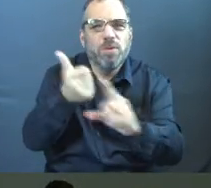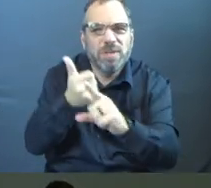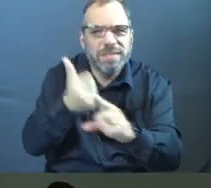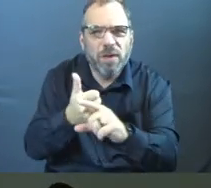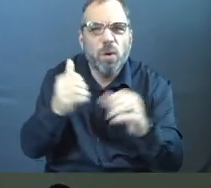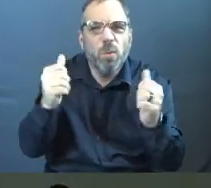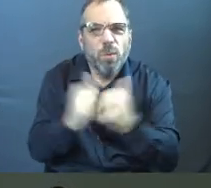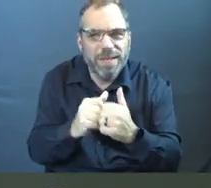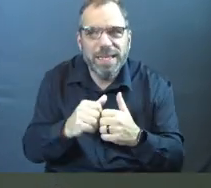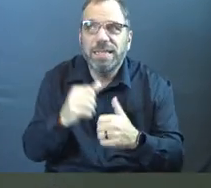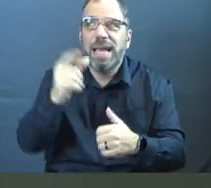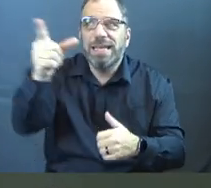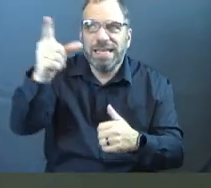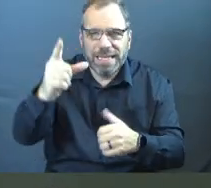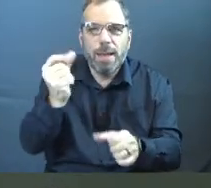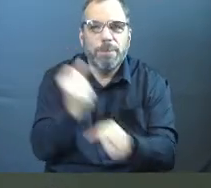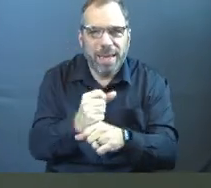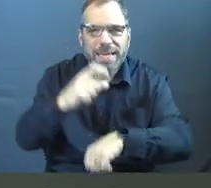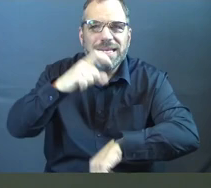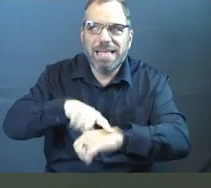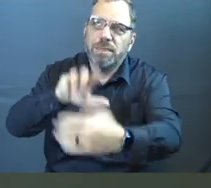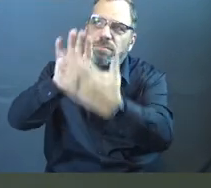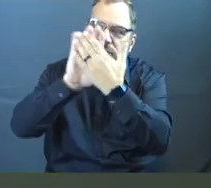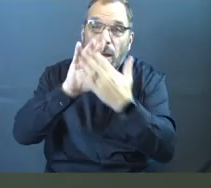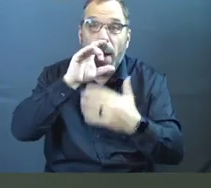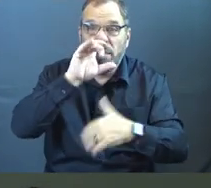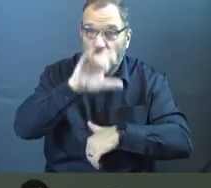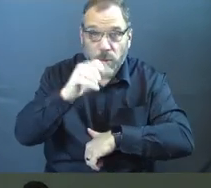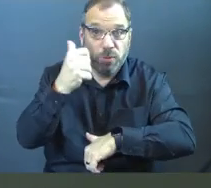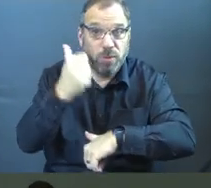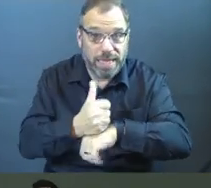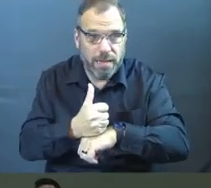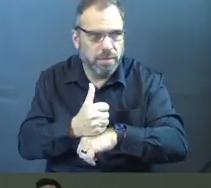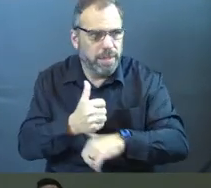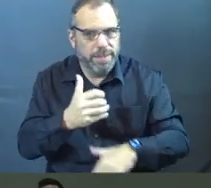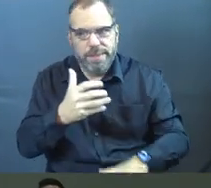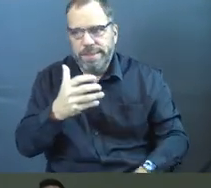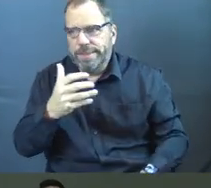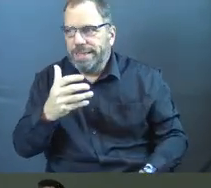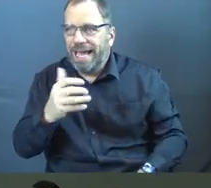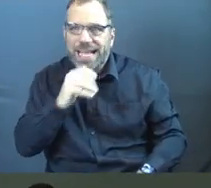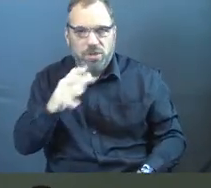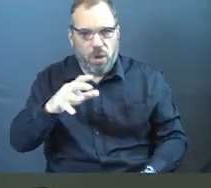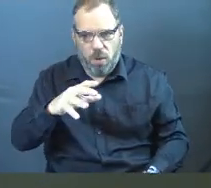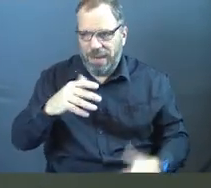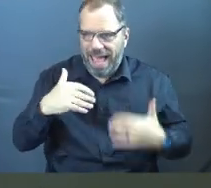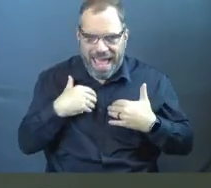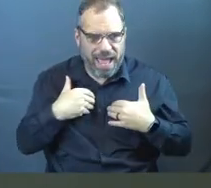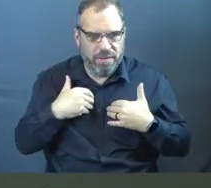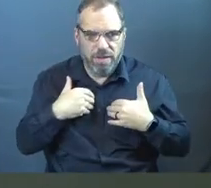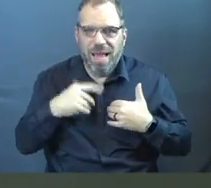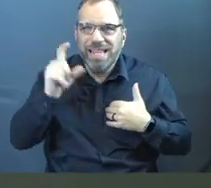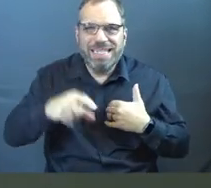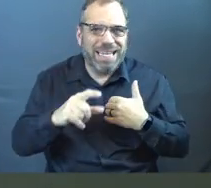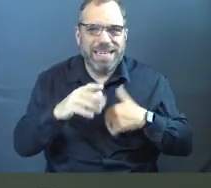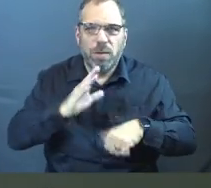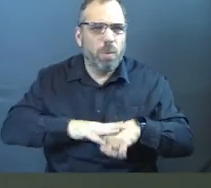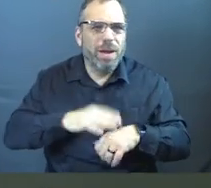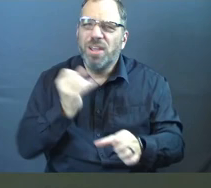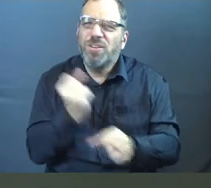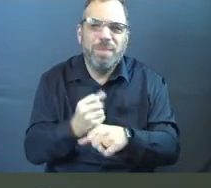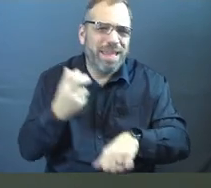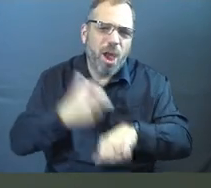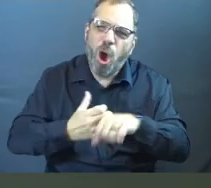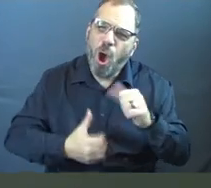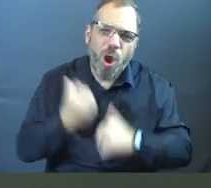in this and let God move. Create space for that. But when we set up things and don't take the necessary precautions, sometimes we're just making it way harder